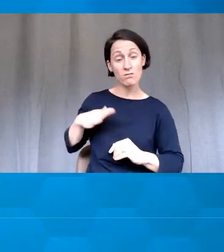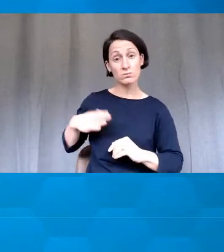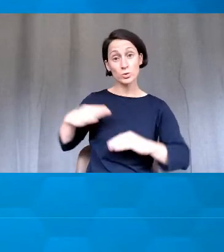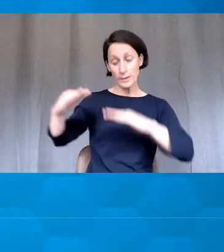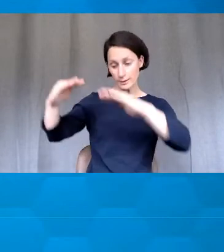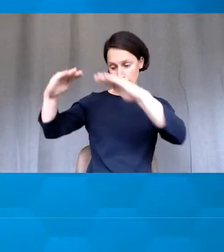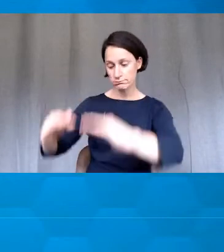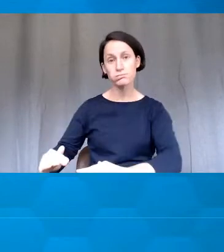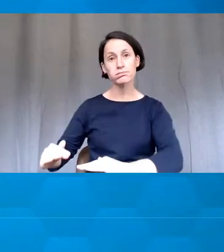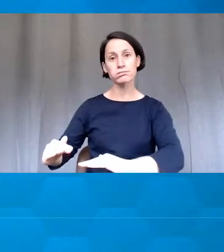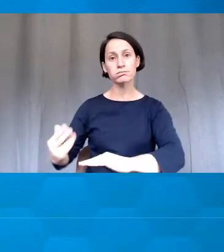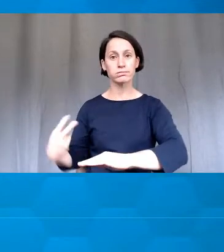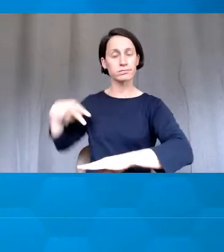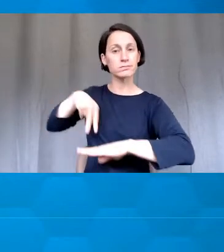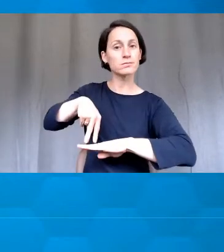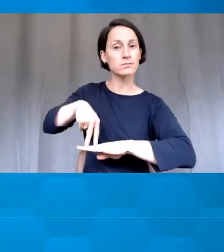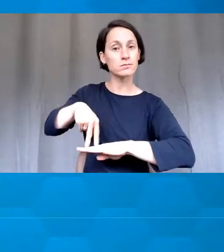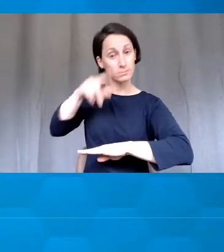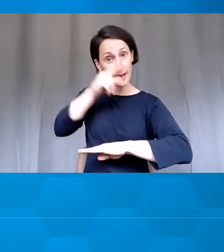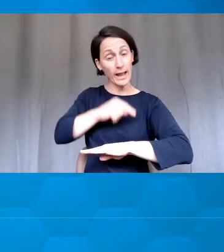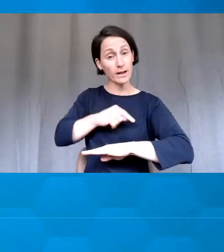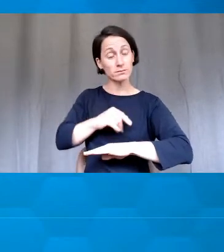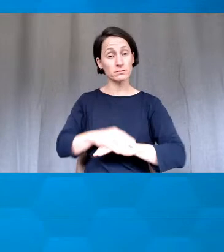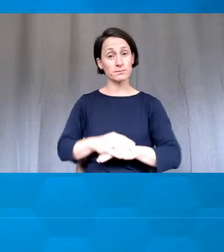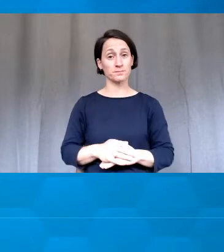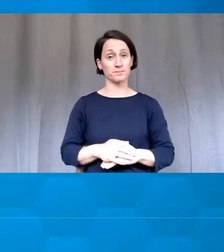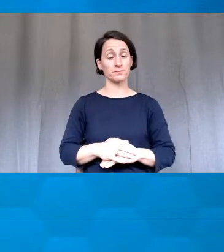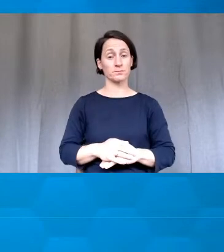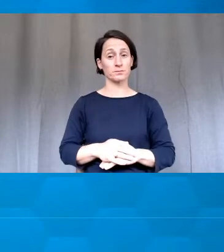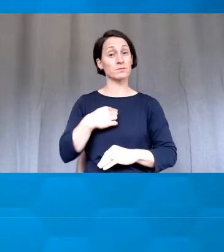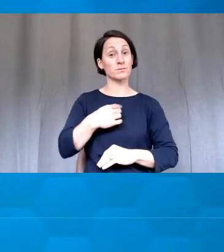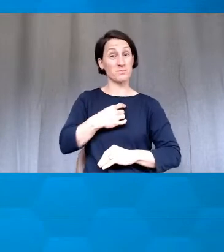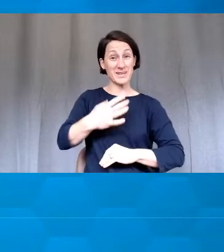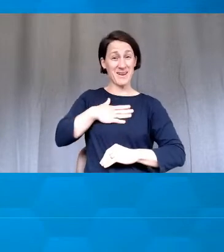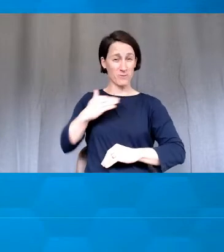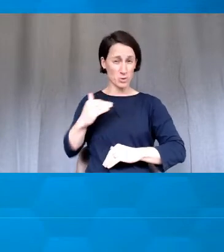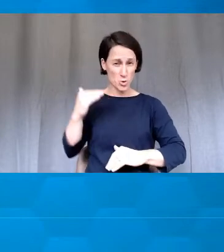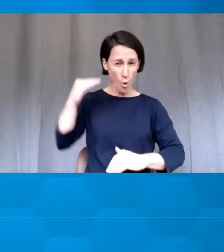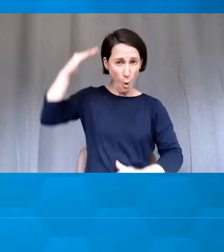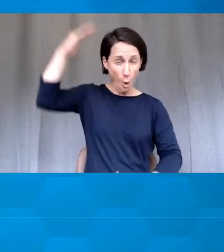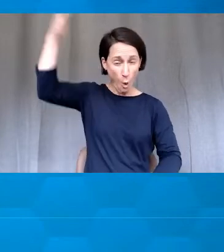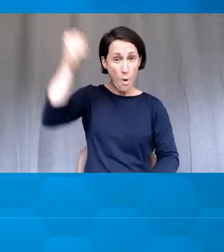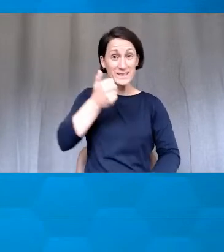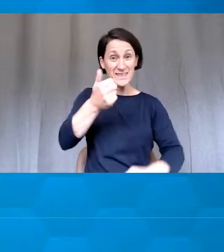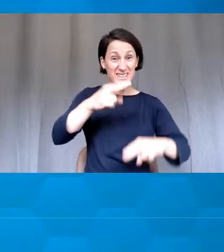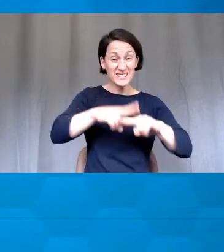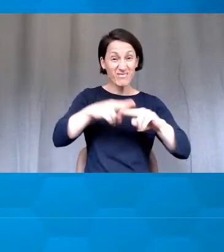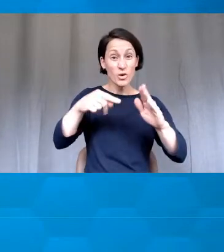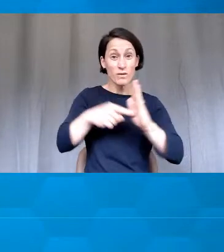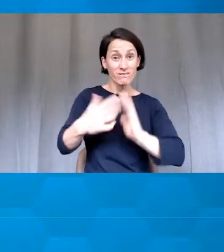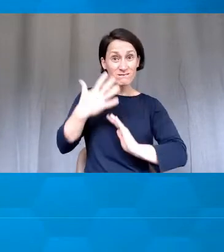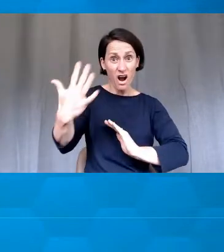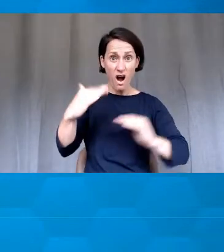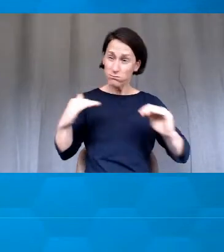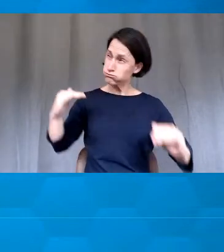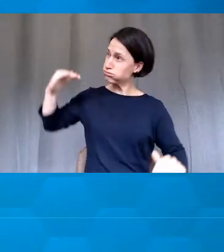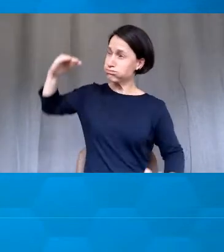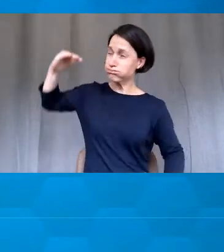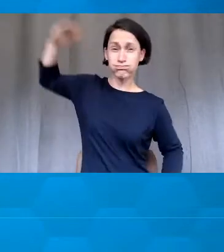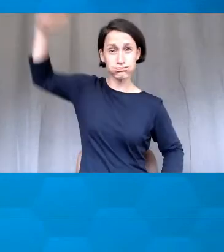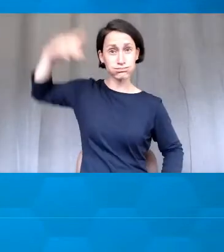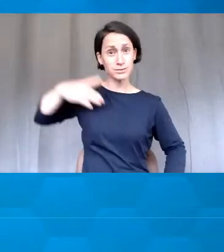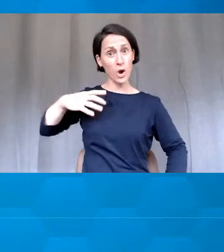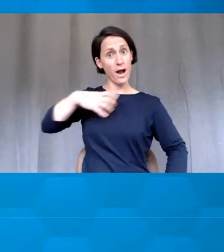table to be at a different level. I myself, I'm a six foot five Viking. So I'm going to need it pretty